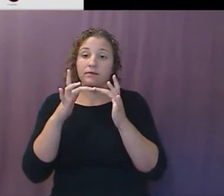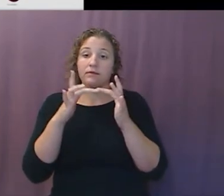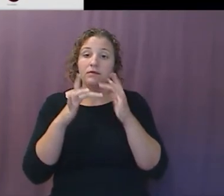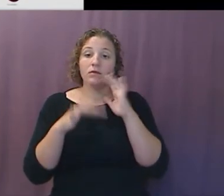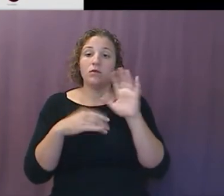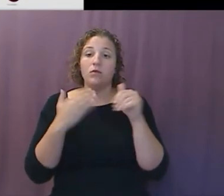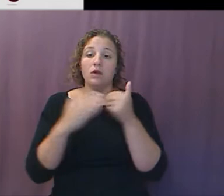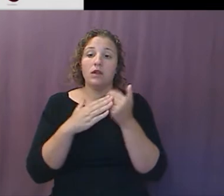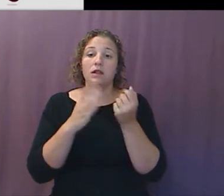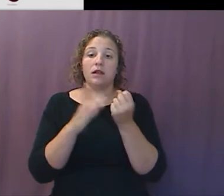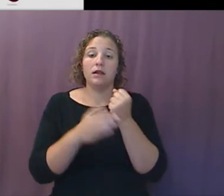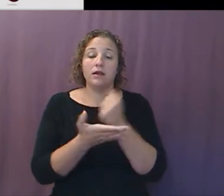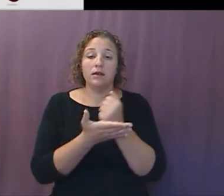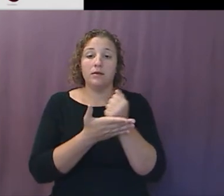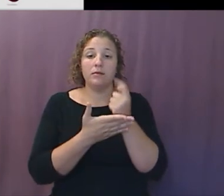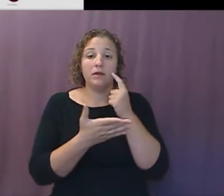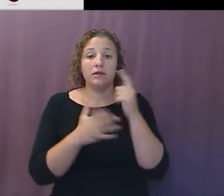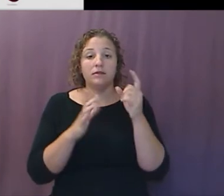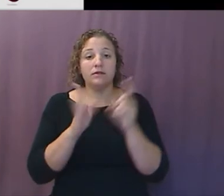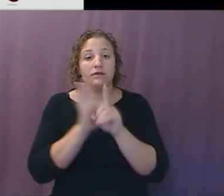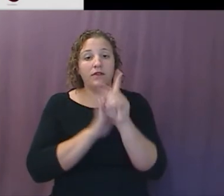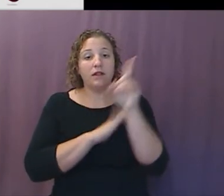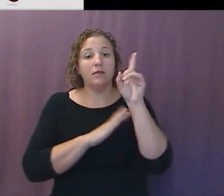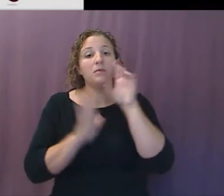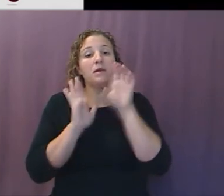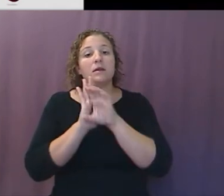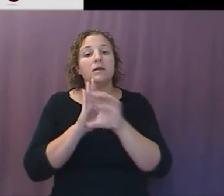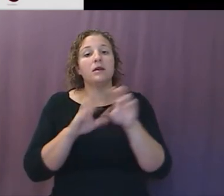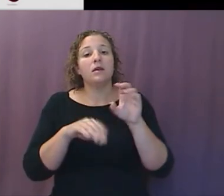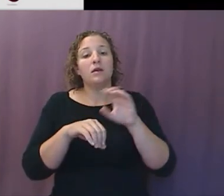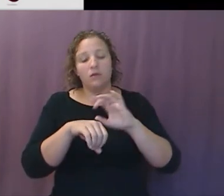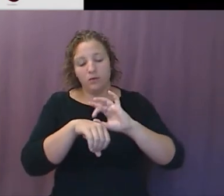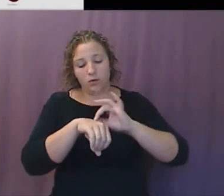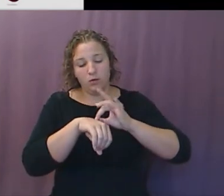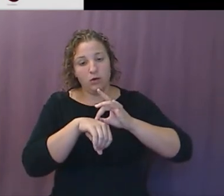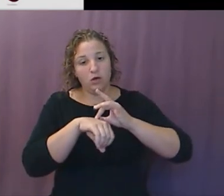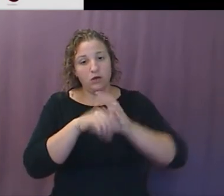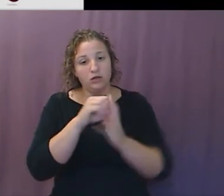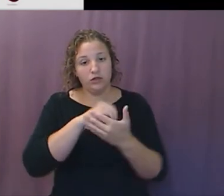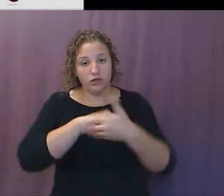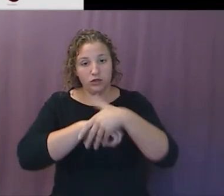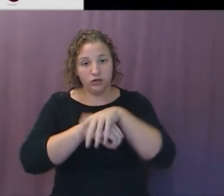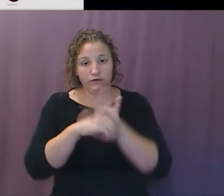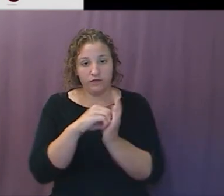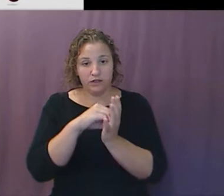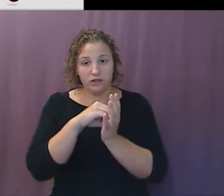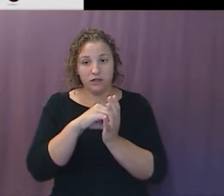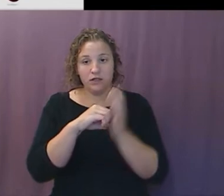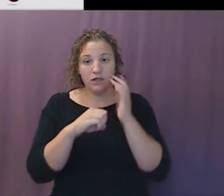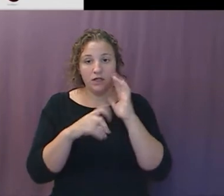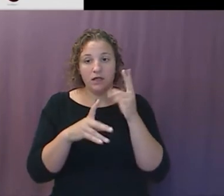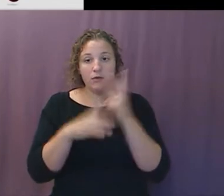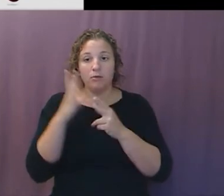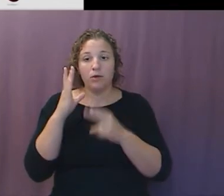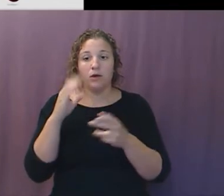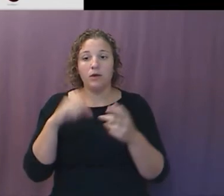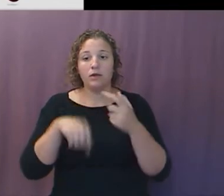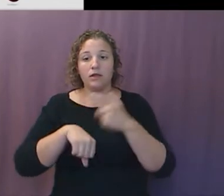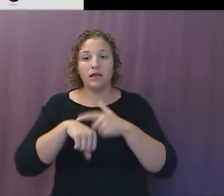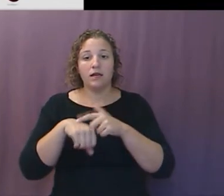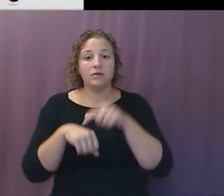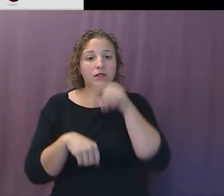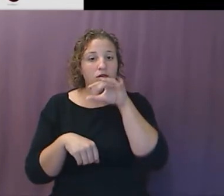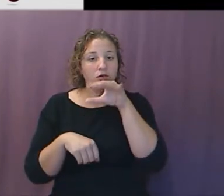labs develop imagery of the Earth's surface. First stage booster had pleased to be flown twice. Both times, the Dragon cargo